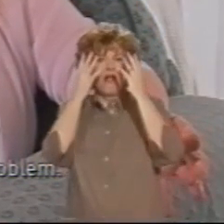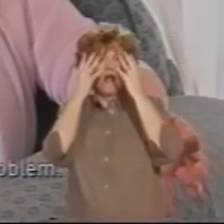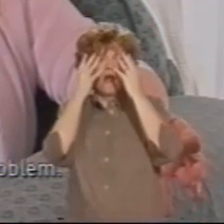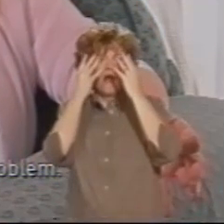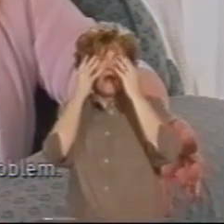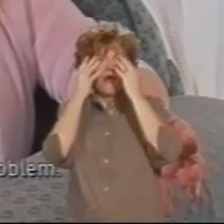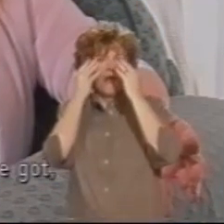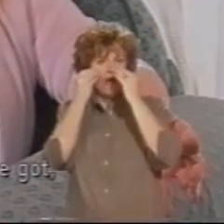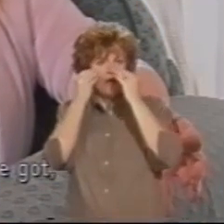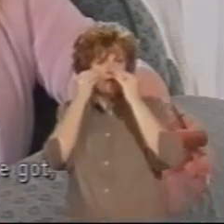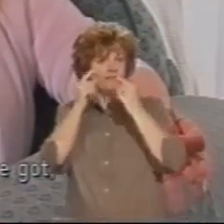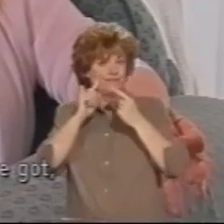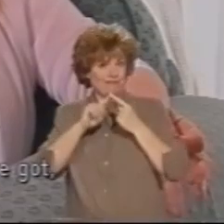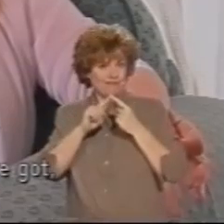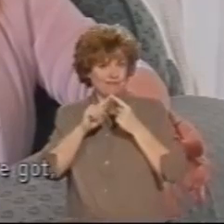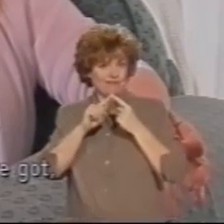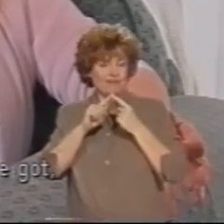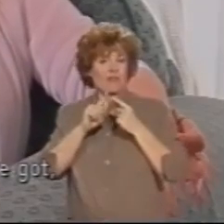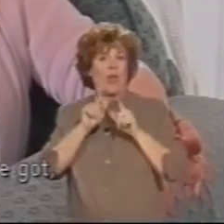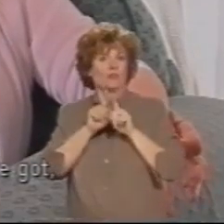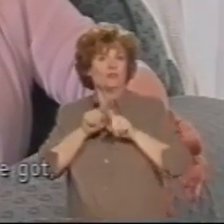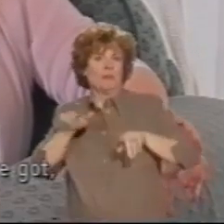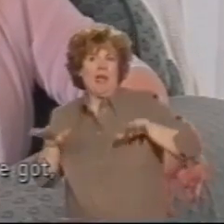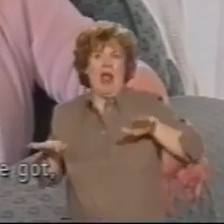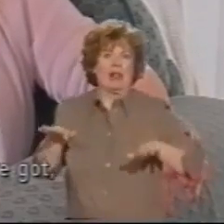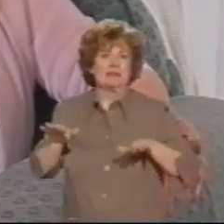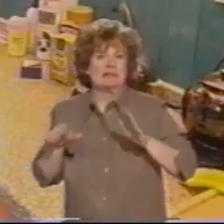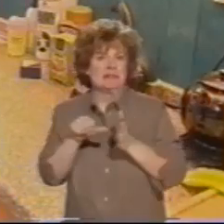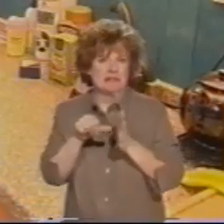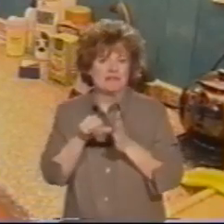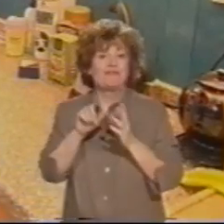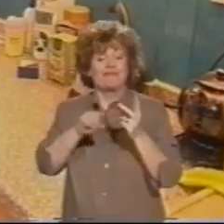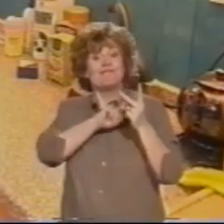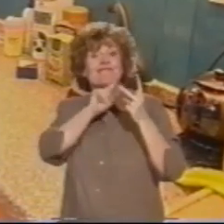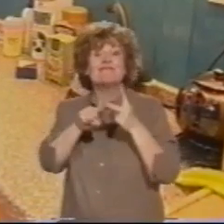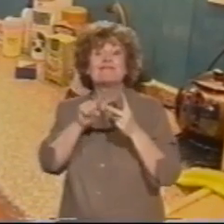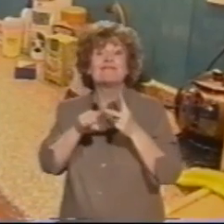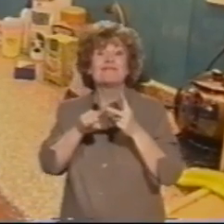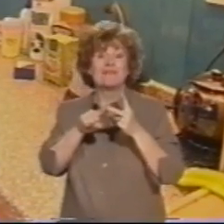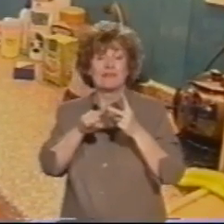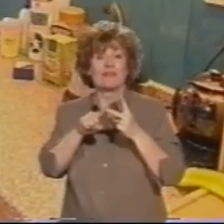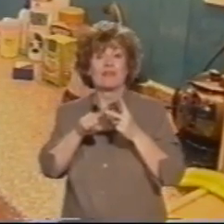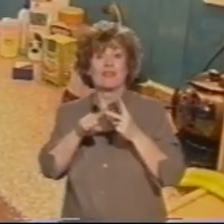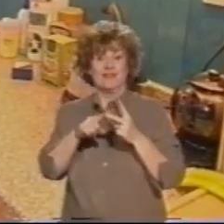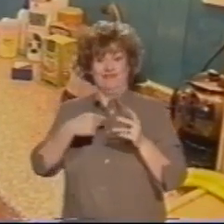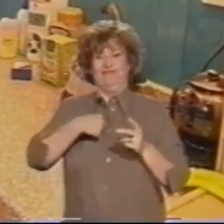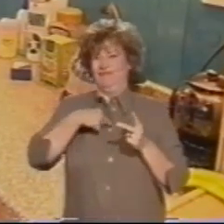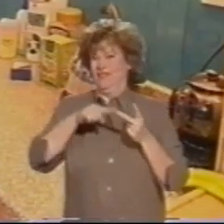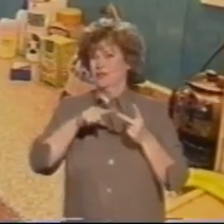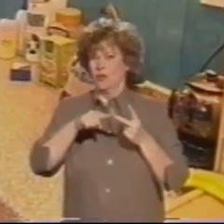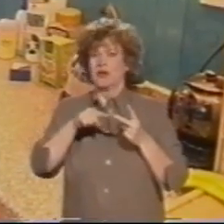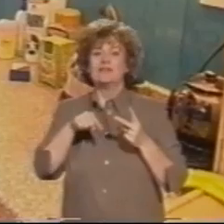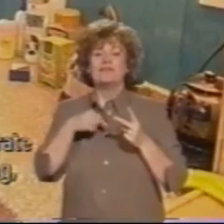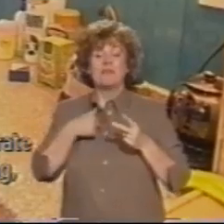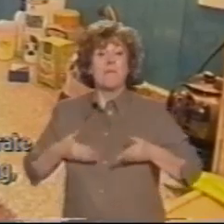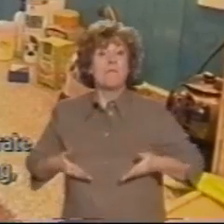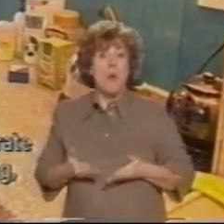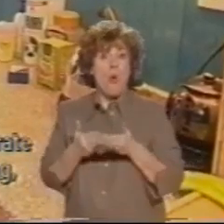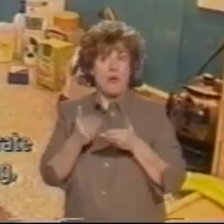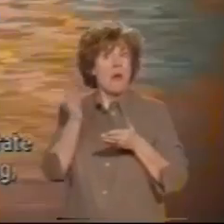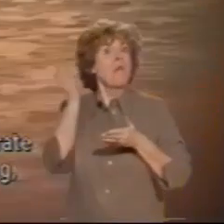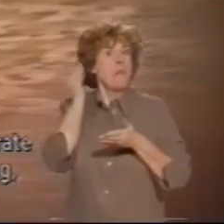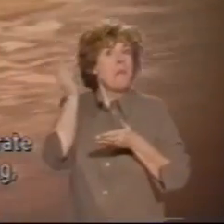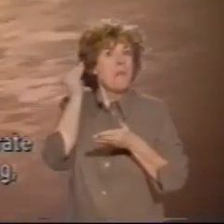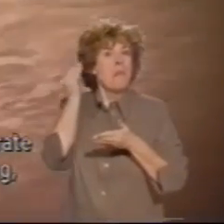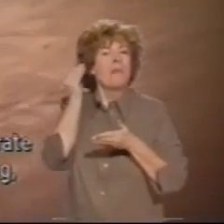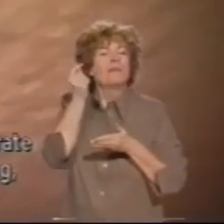problem. In type 2, which is what I've got, you're born with partial hearing, which can